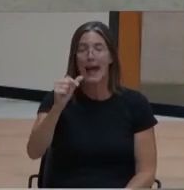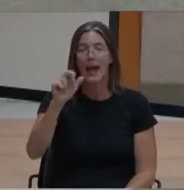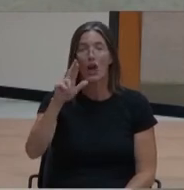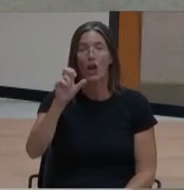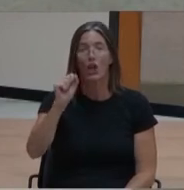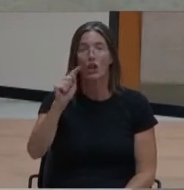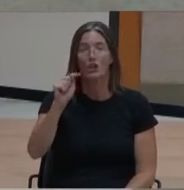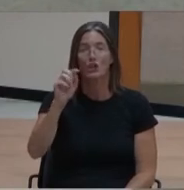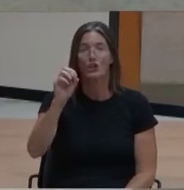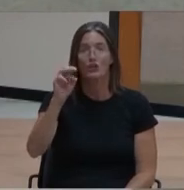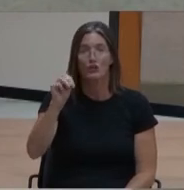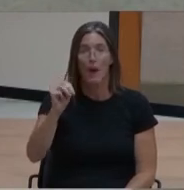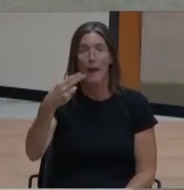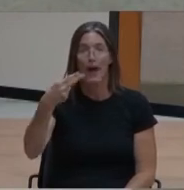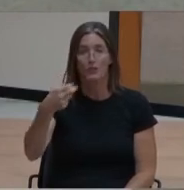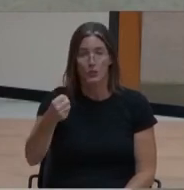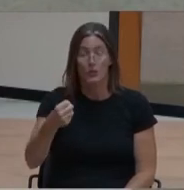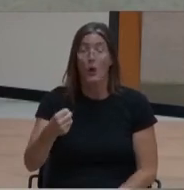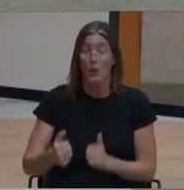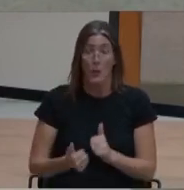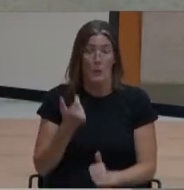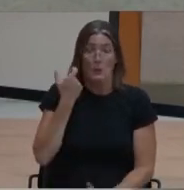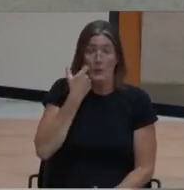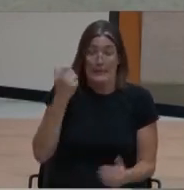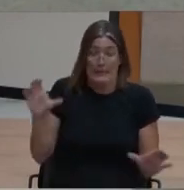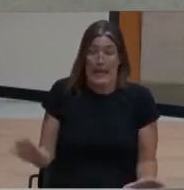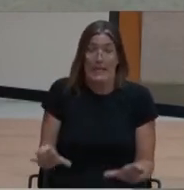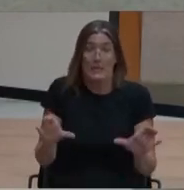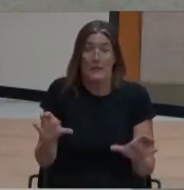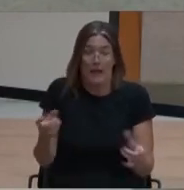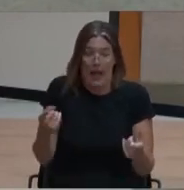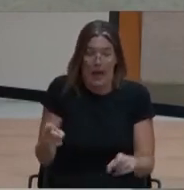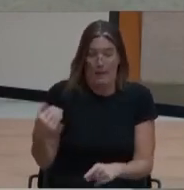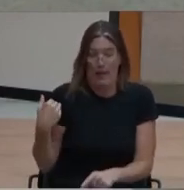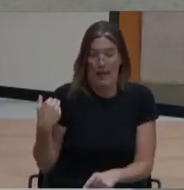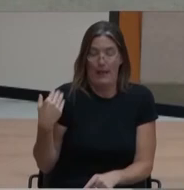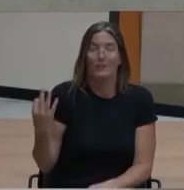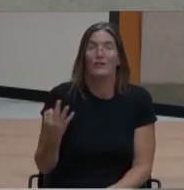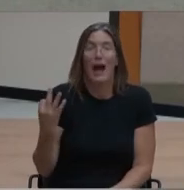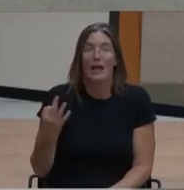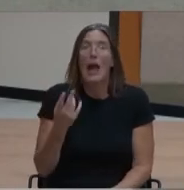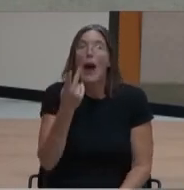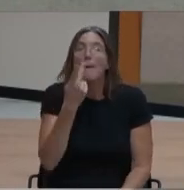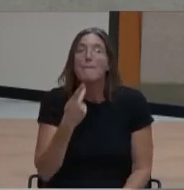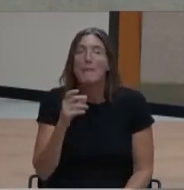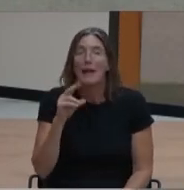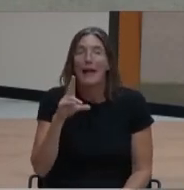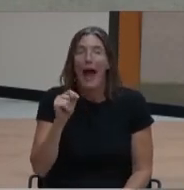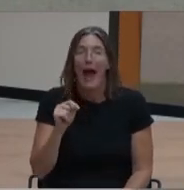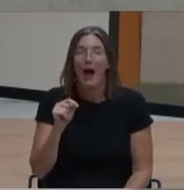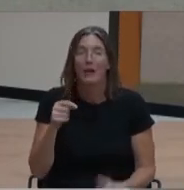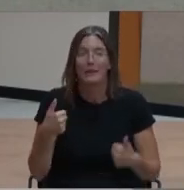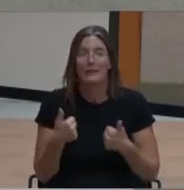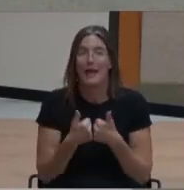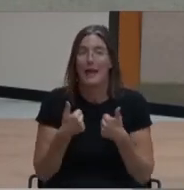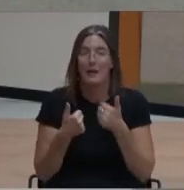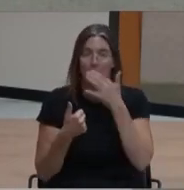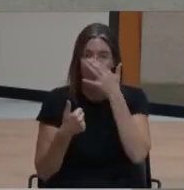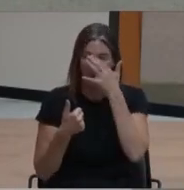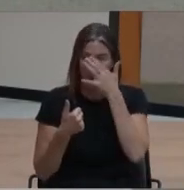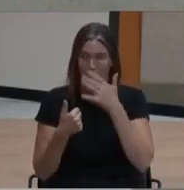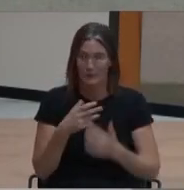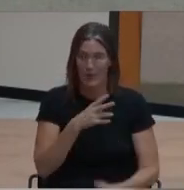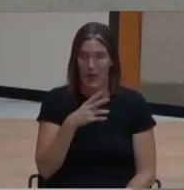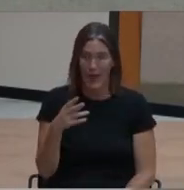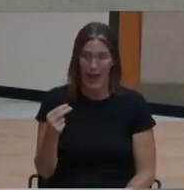activity, which took place this past Friday, was our pink out game, which had our Jaguars decked out in pink to show